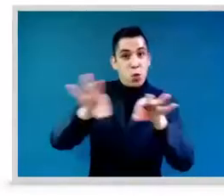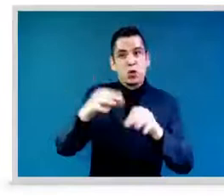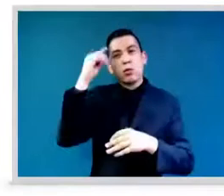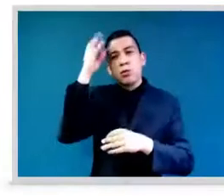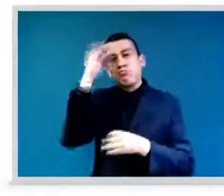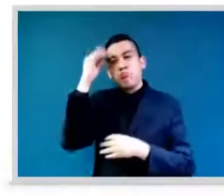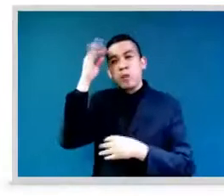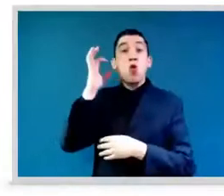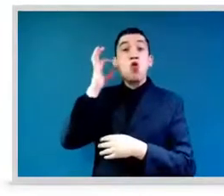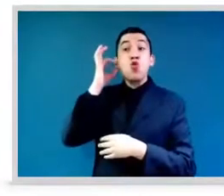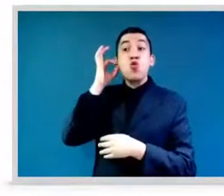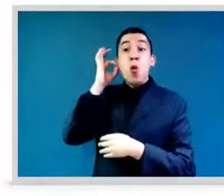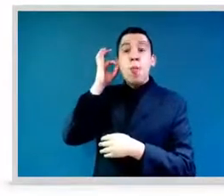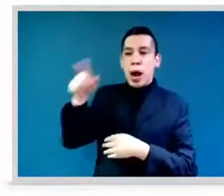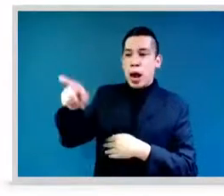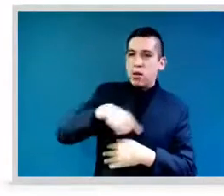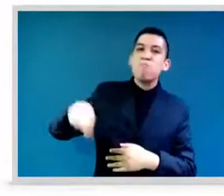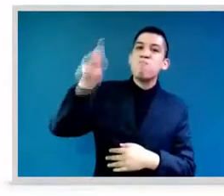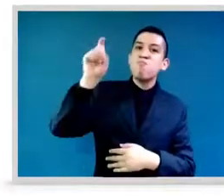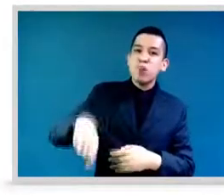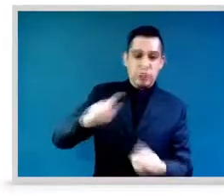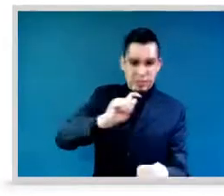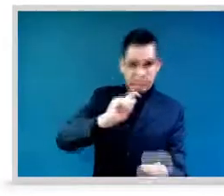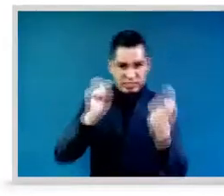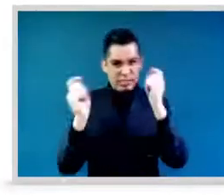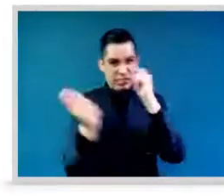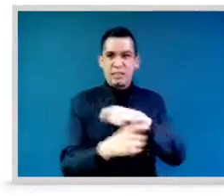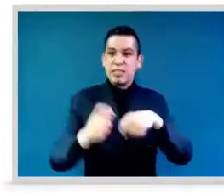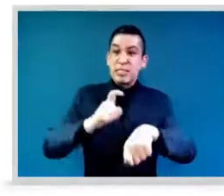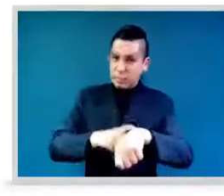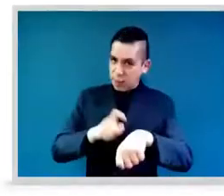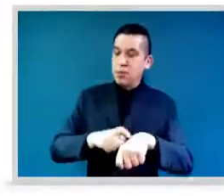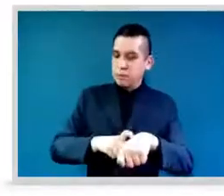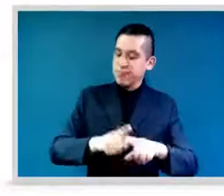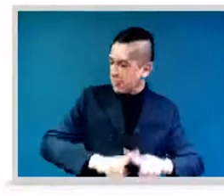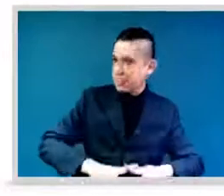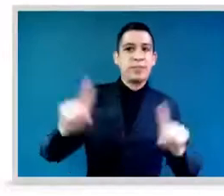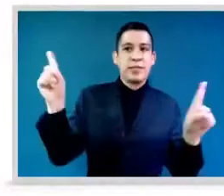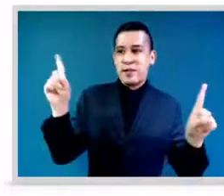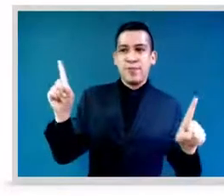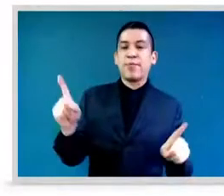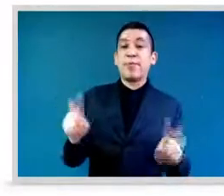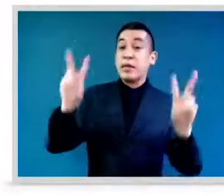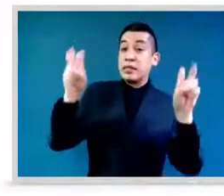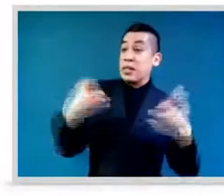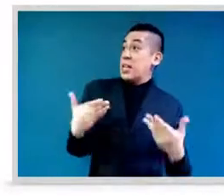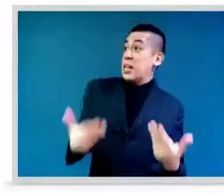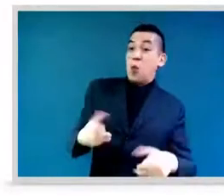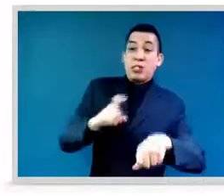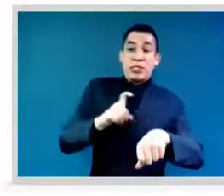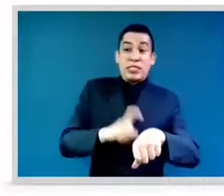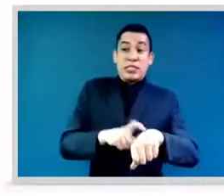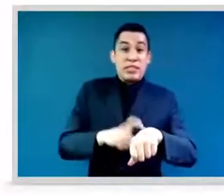be different. And we have to try to have a vision very actualized of how life and the world works. Everything is interconnected.